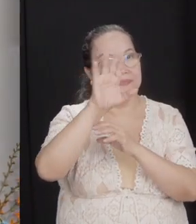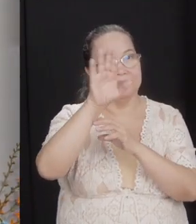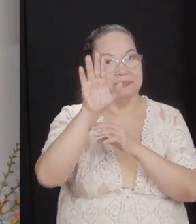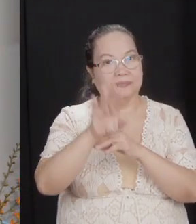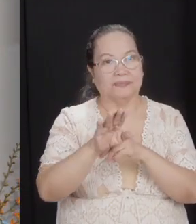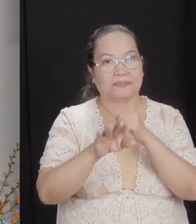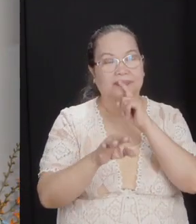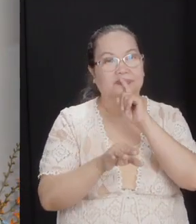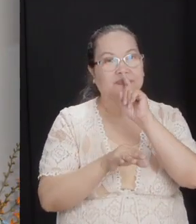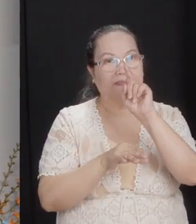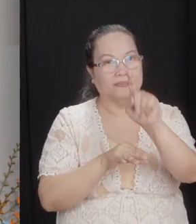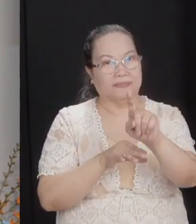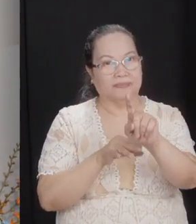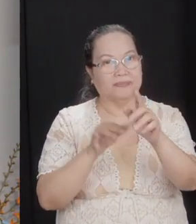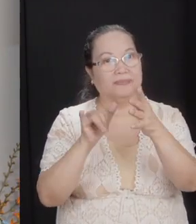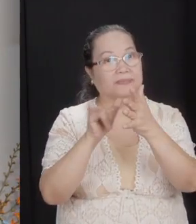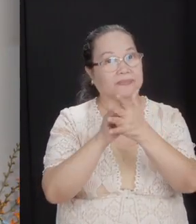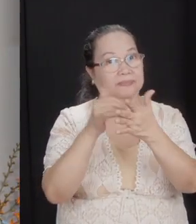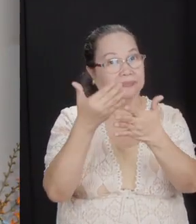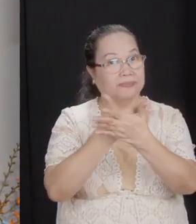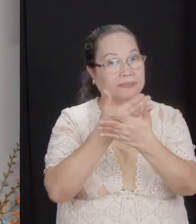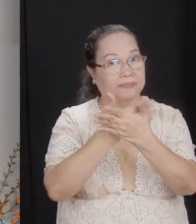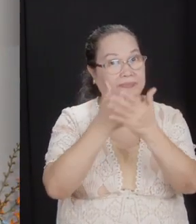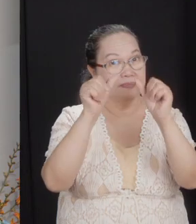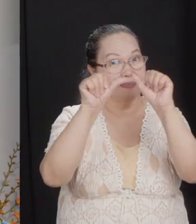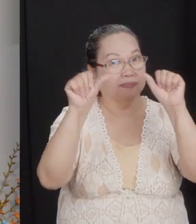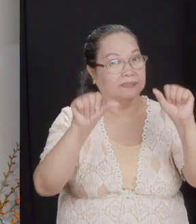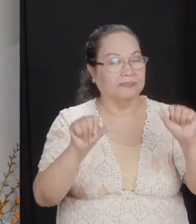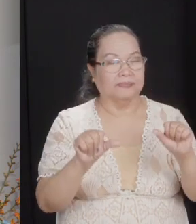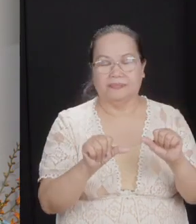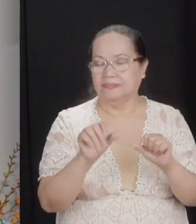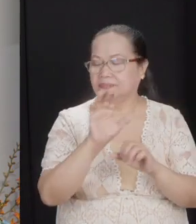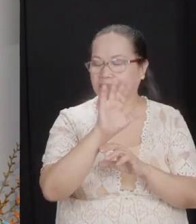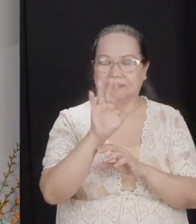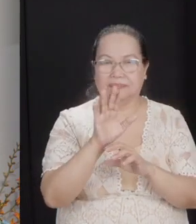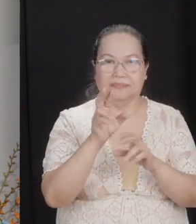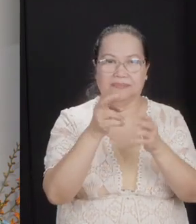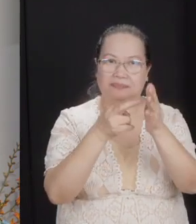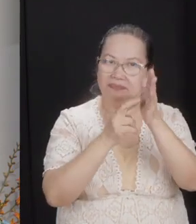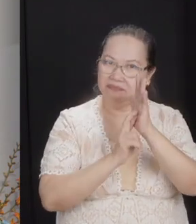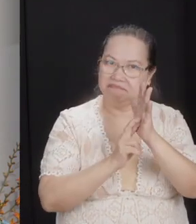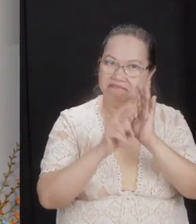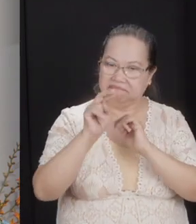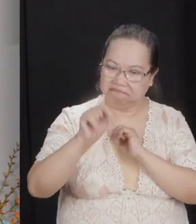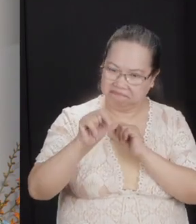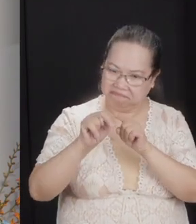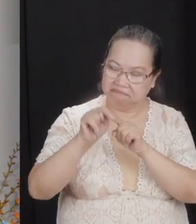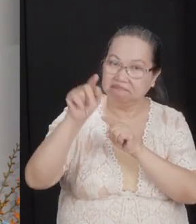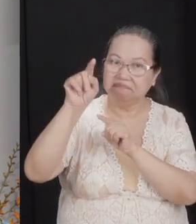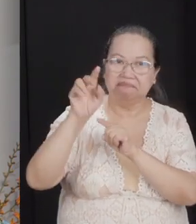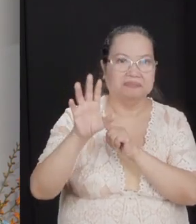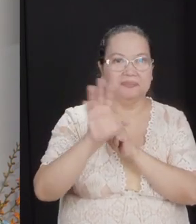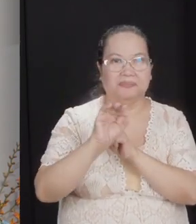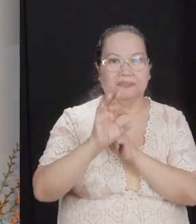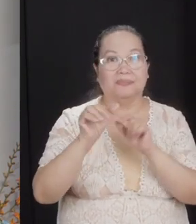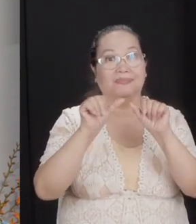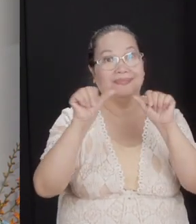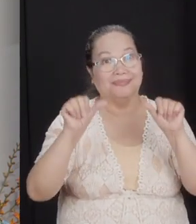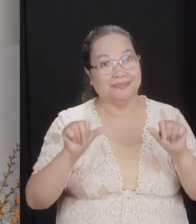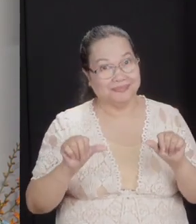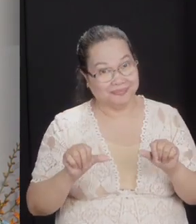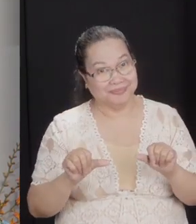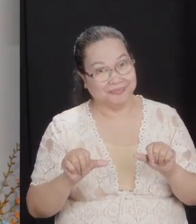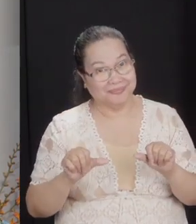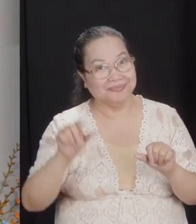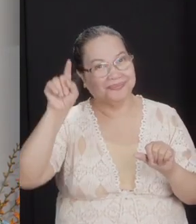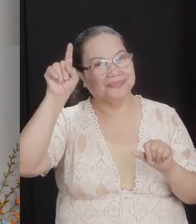mandated. And this new altar was never required by God. If you'll notice in the Old Testament, altars were always made according